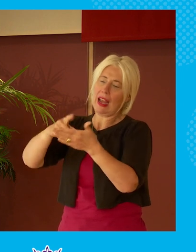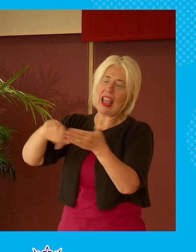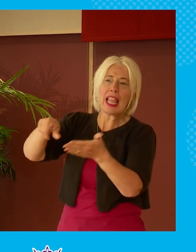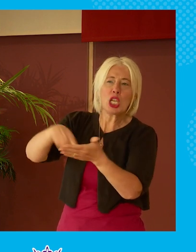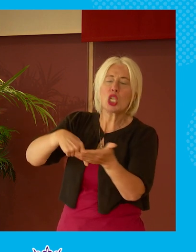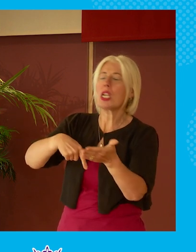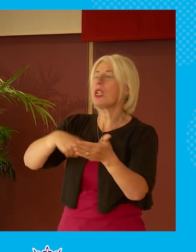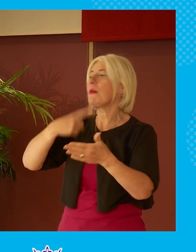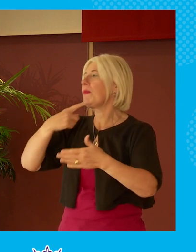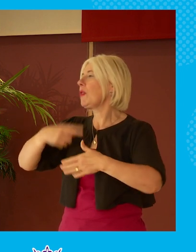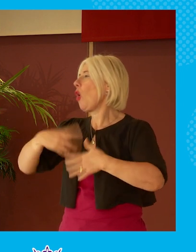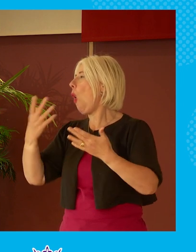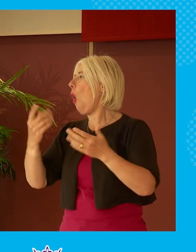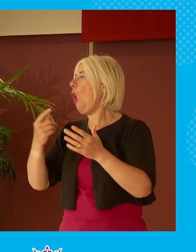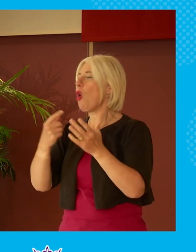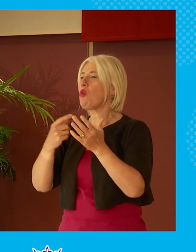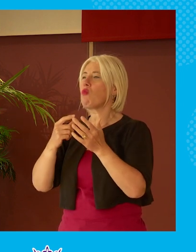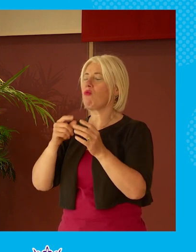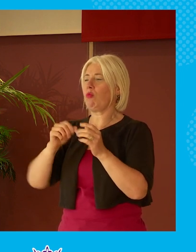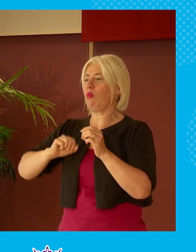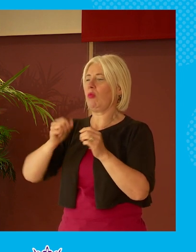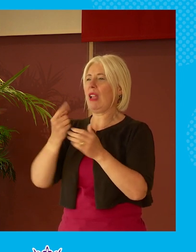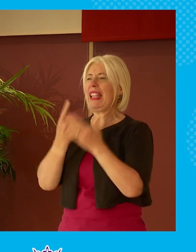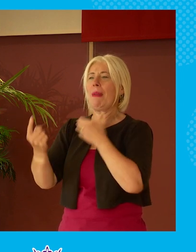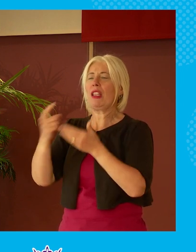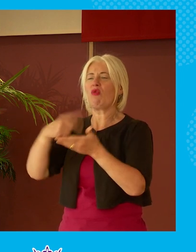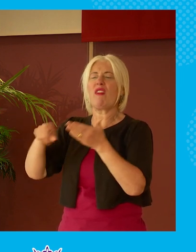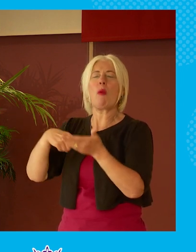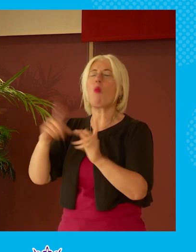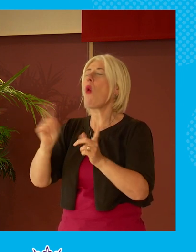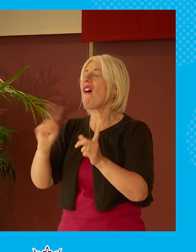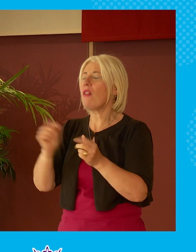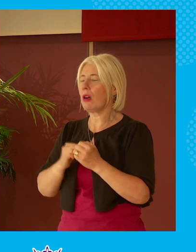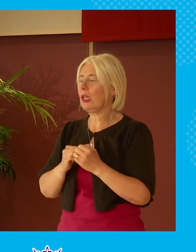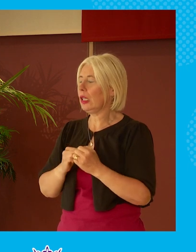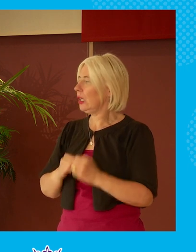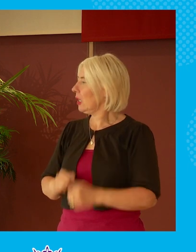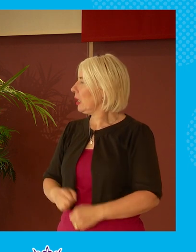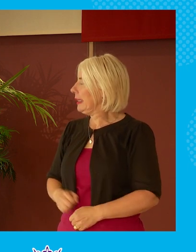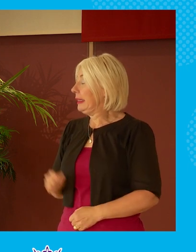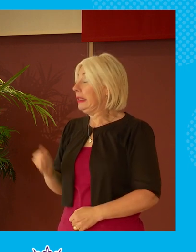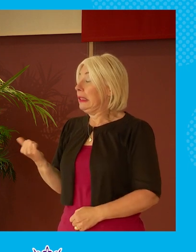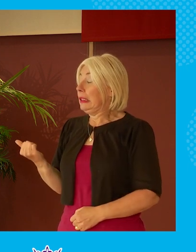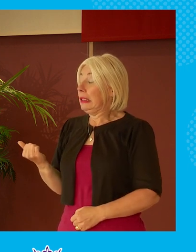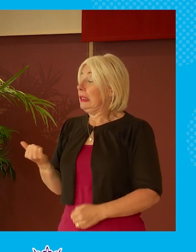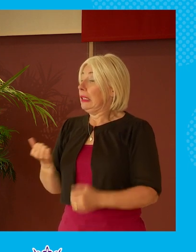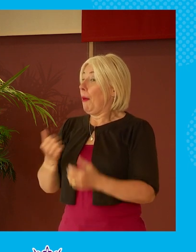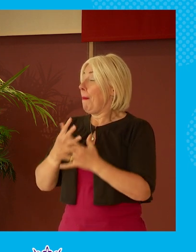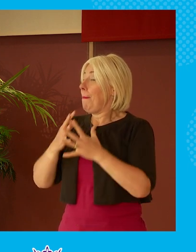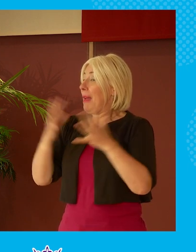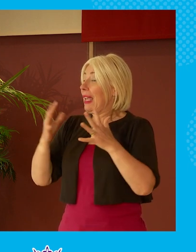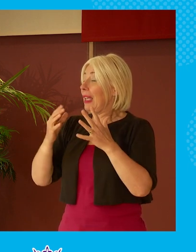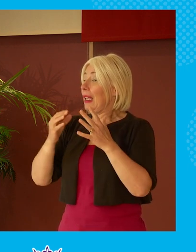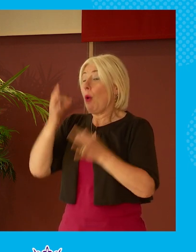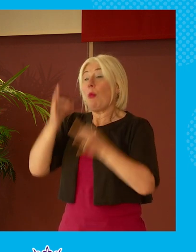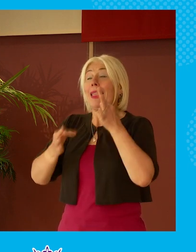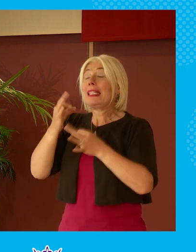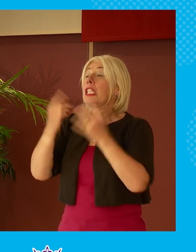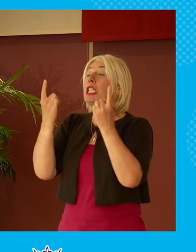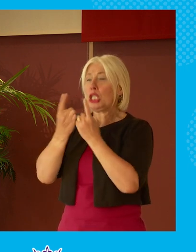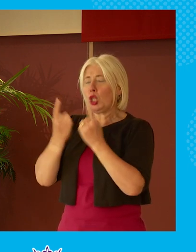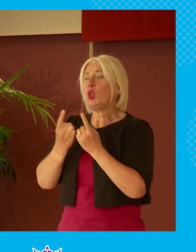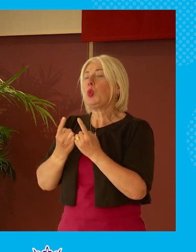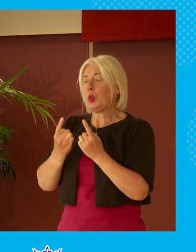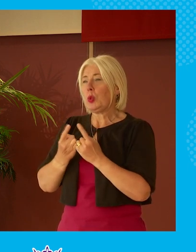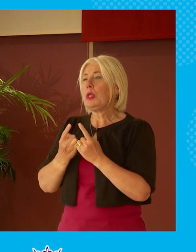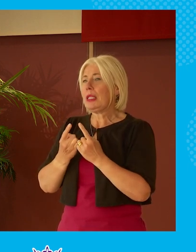or a referendum or whatever it may be yes absolutely and i think so many so many of the big political issues have been and sort of